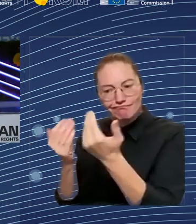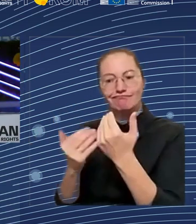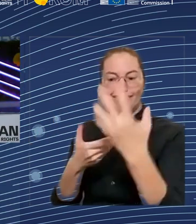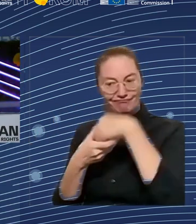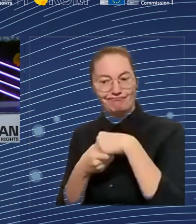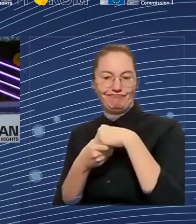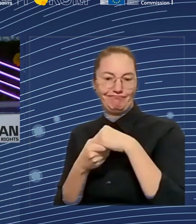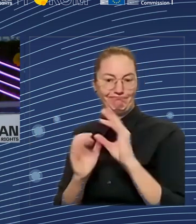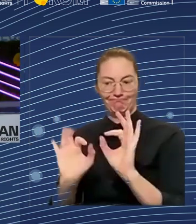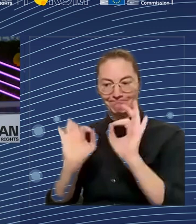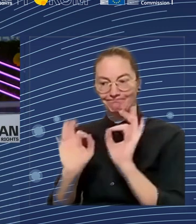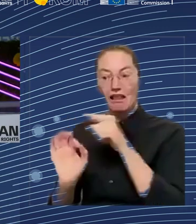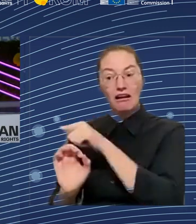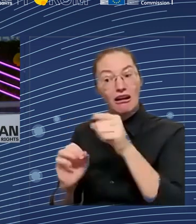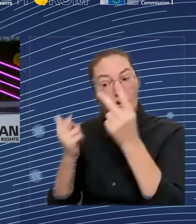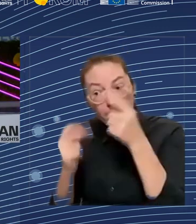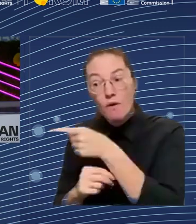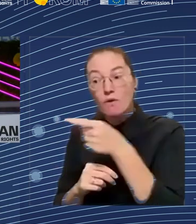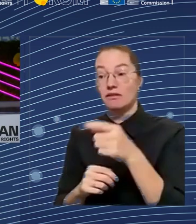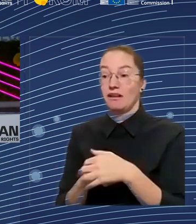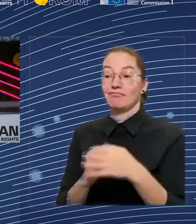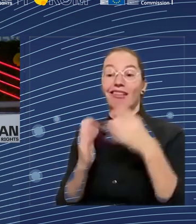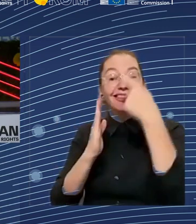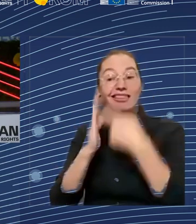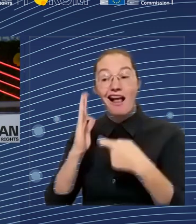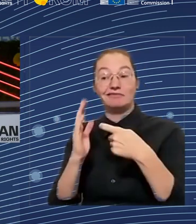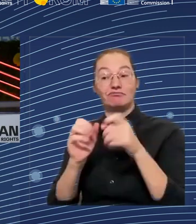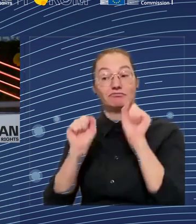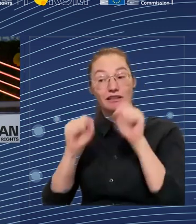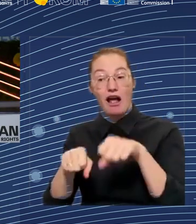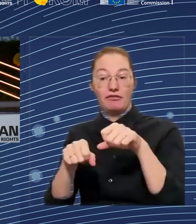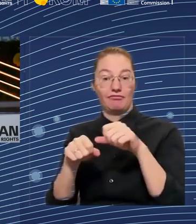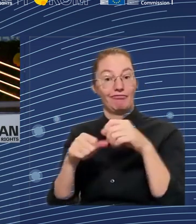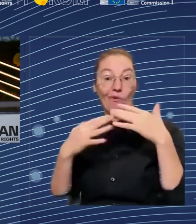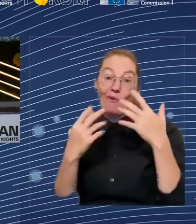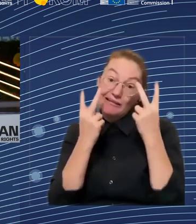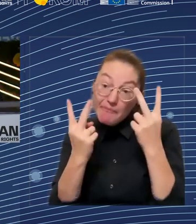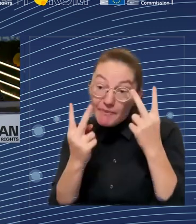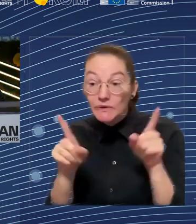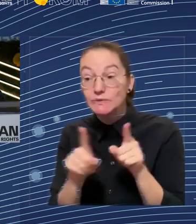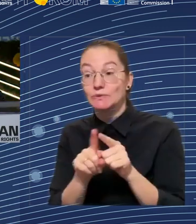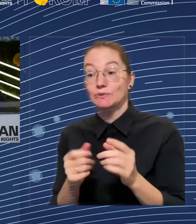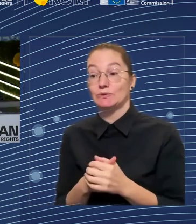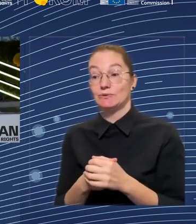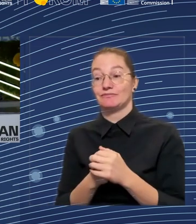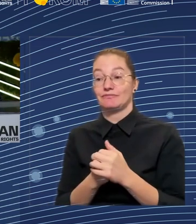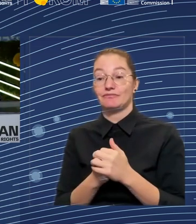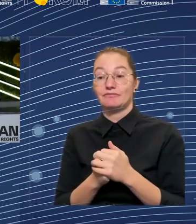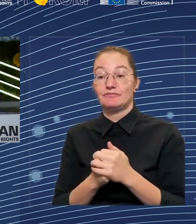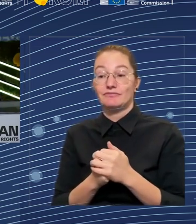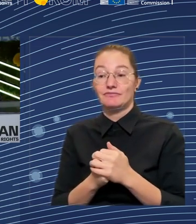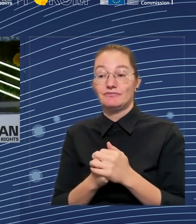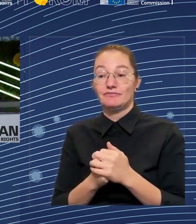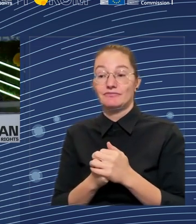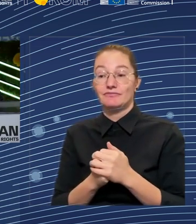credits across the board. Also, when you focus on people with lower, with primary education, for instance, you get also